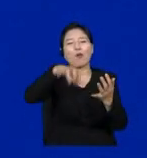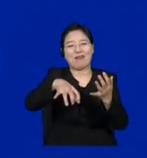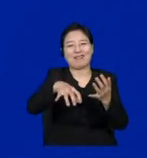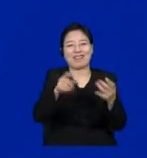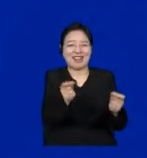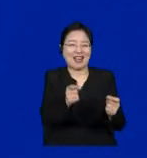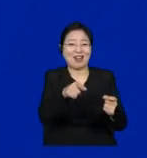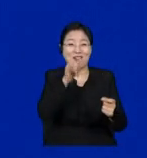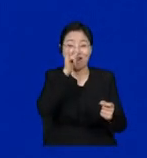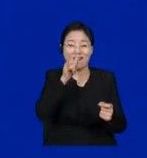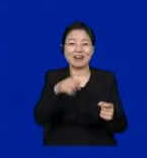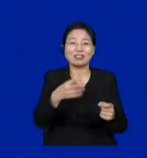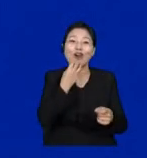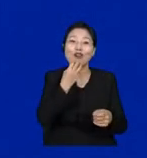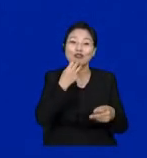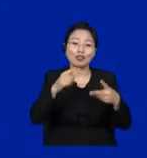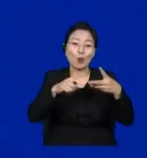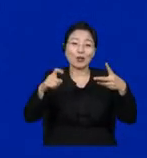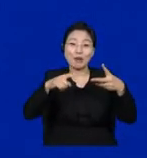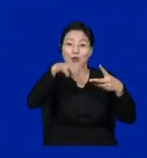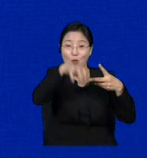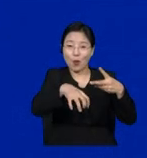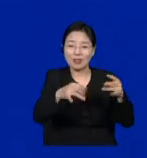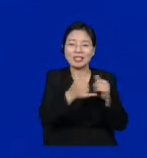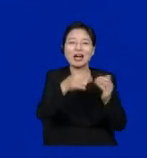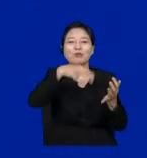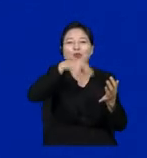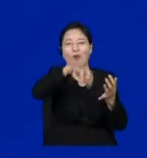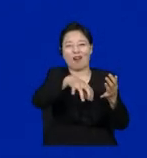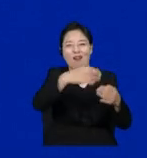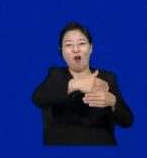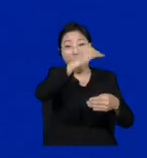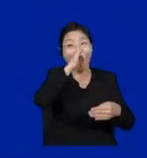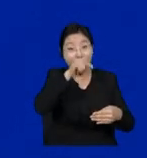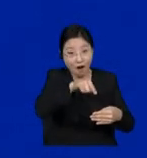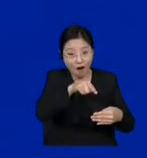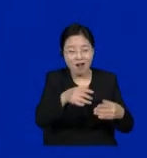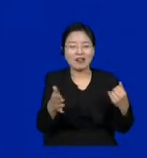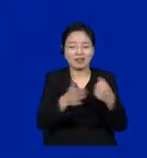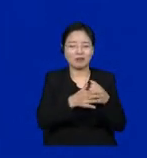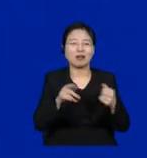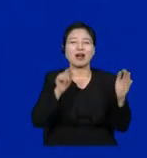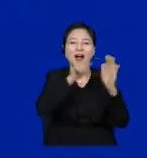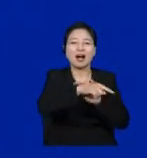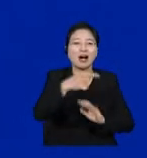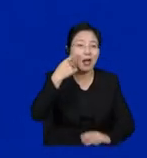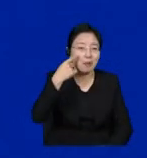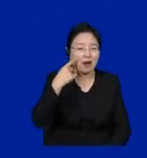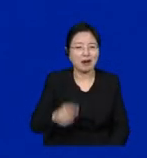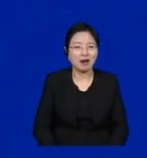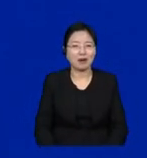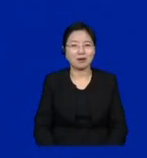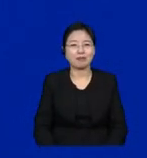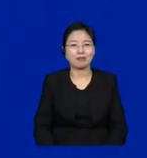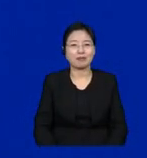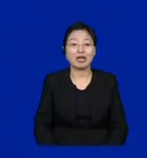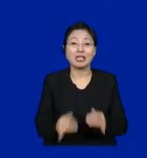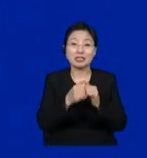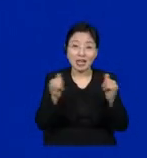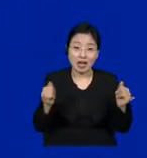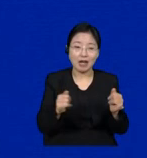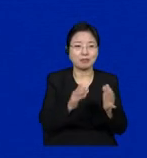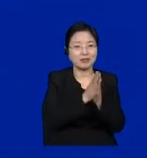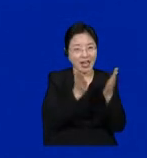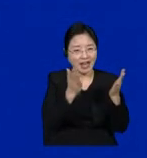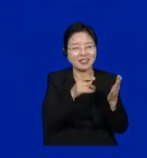right next to the forum venue for your opportunity to borrow a human book, connect, and perhaps unjudge someone. I wish you